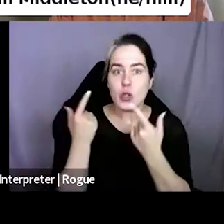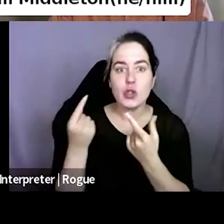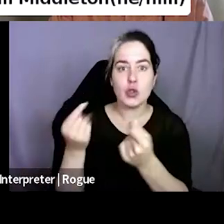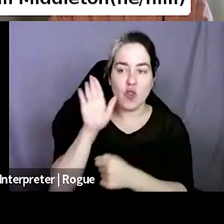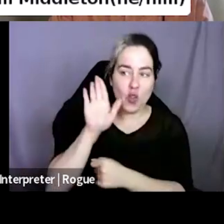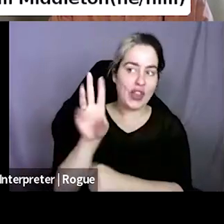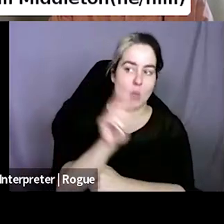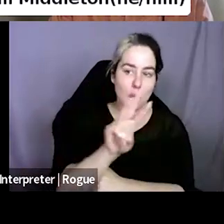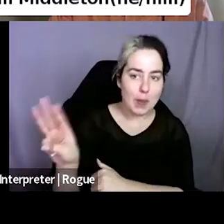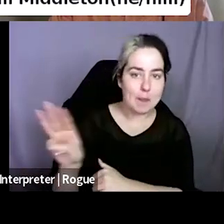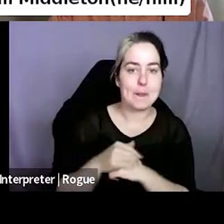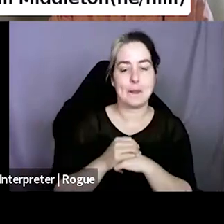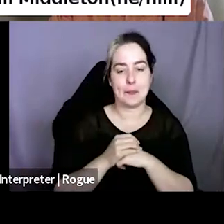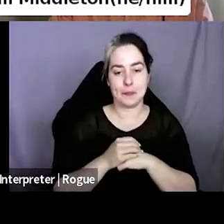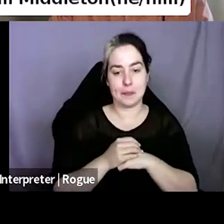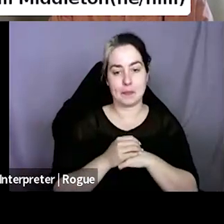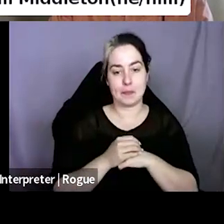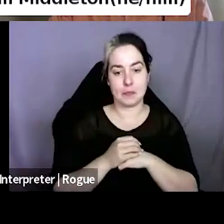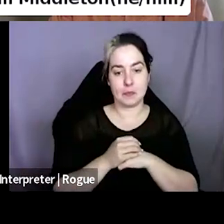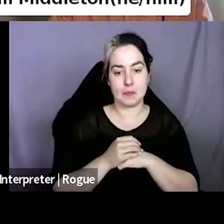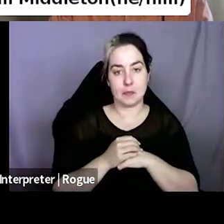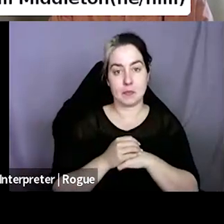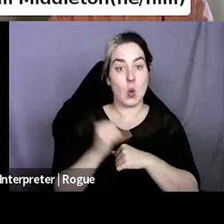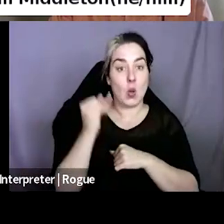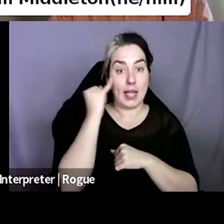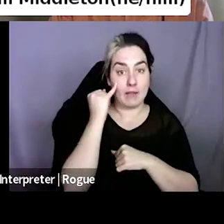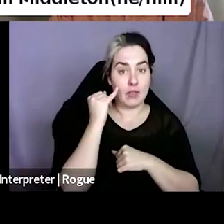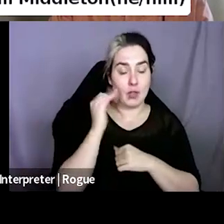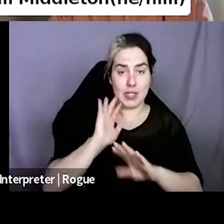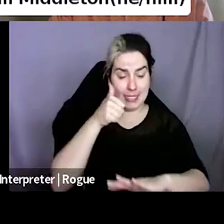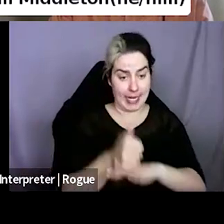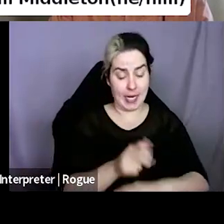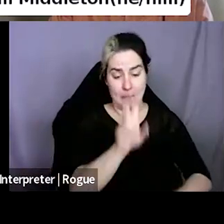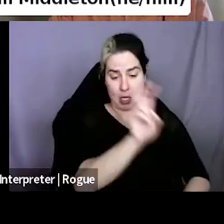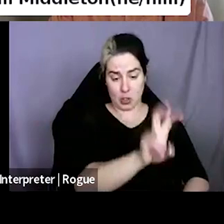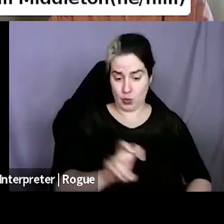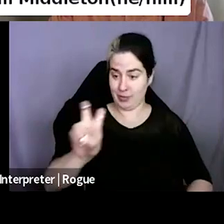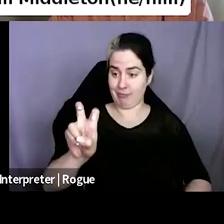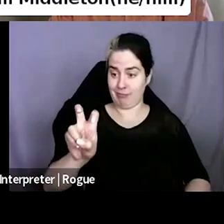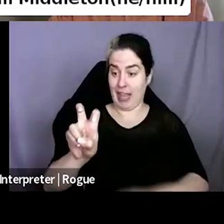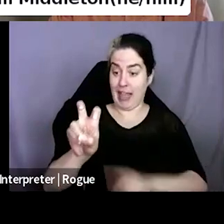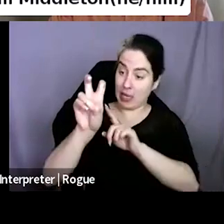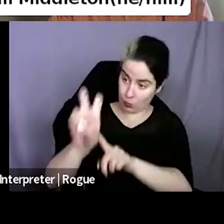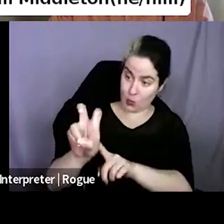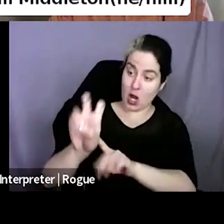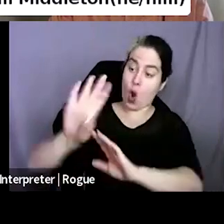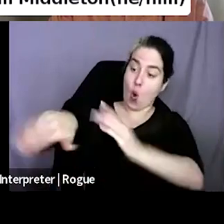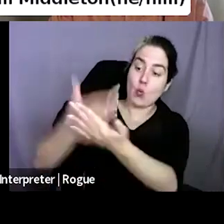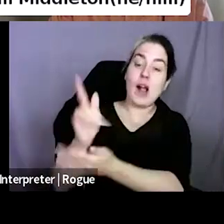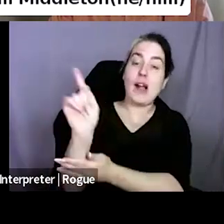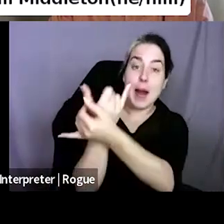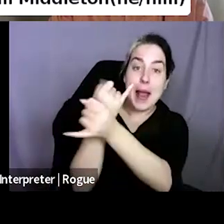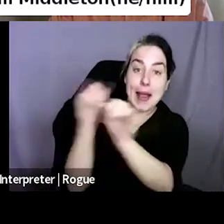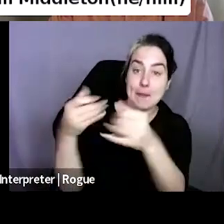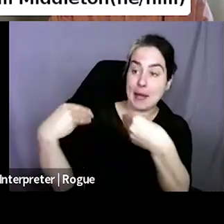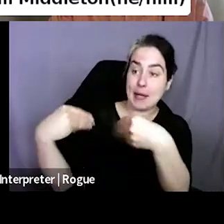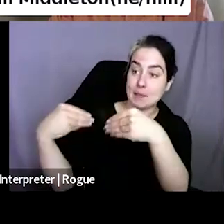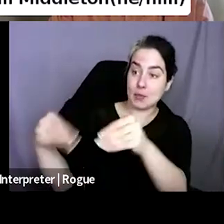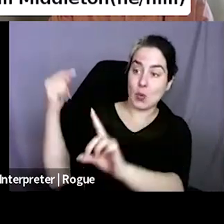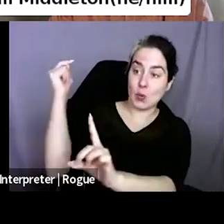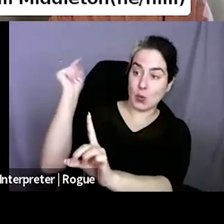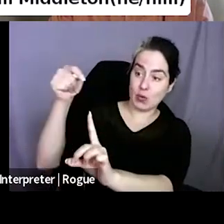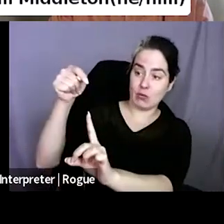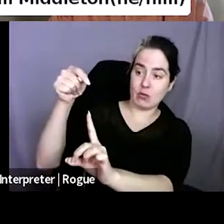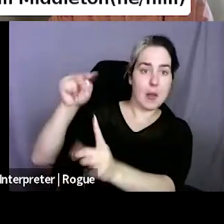if you're booking for an appearance at an independent bookstore, that independent bookstore is linked and featured and people are going to be